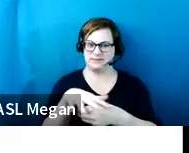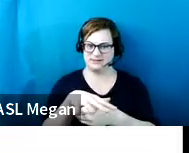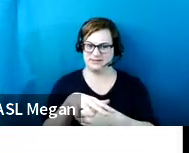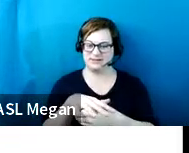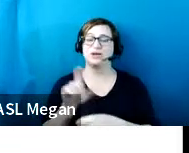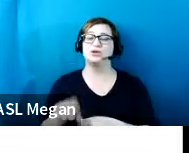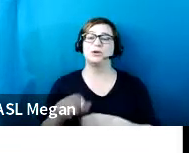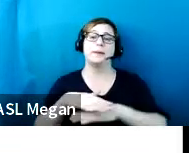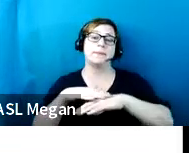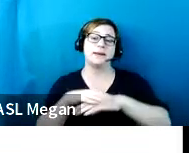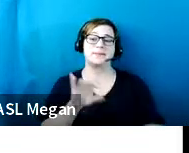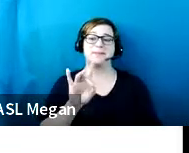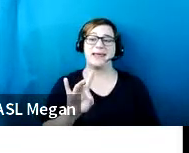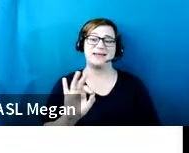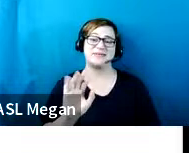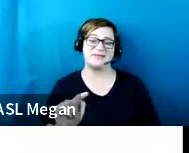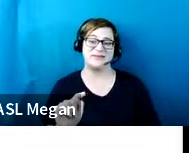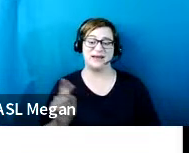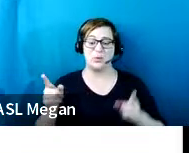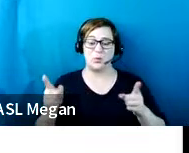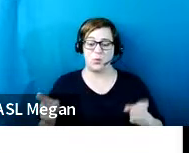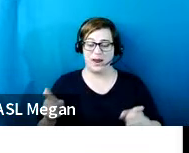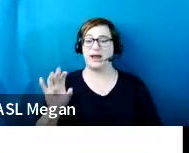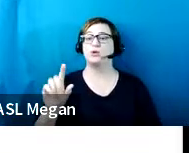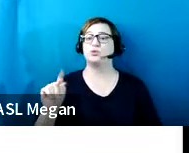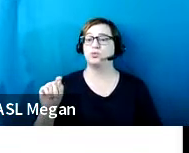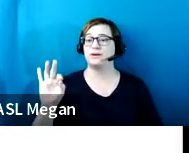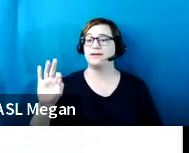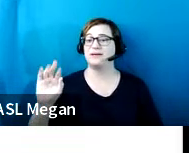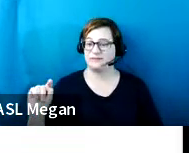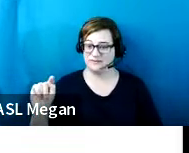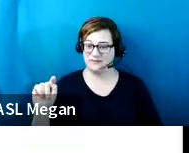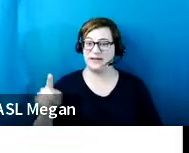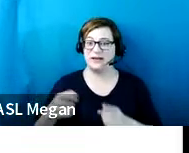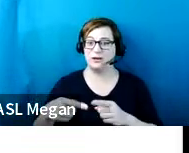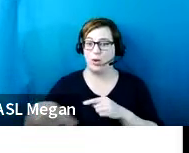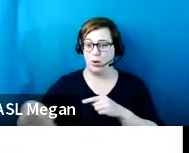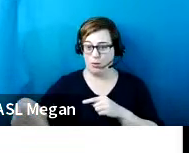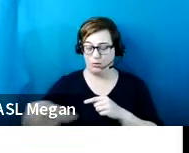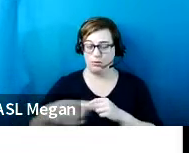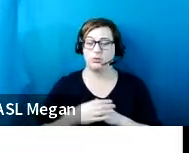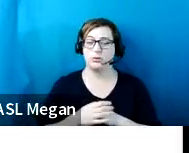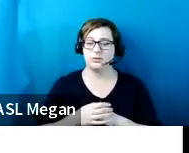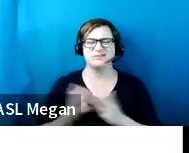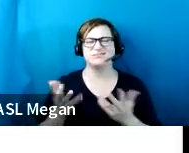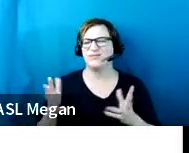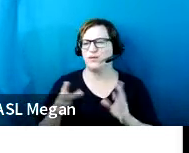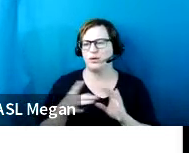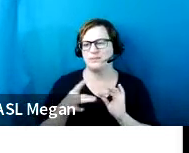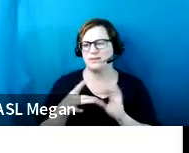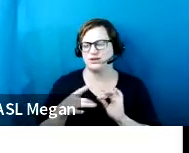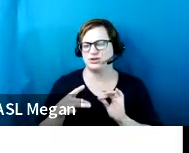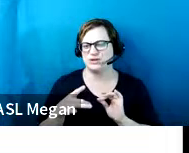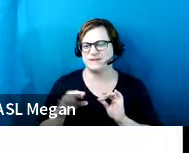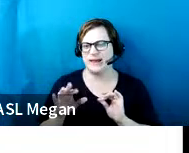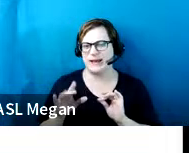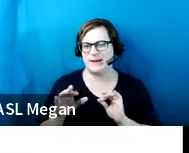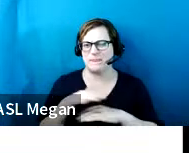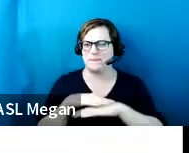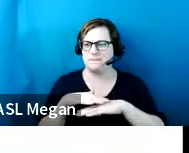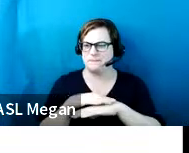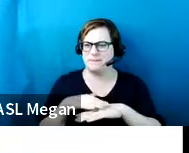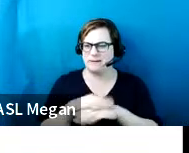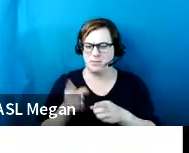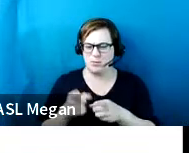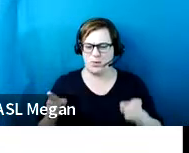minimum of eight feet wide and 20 feet long. And we already talked about that, uh, minimum width in 96 inch